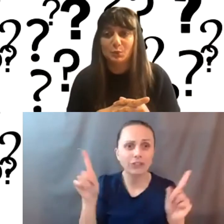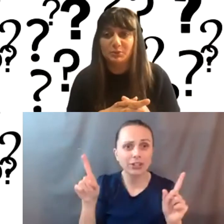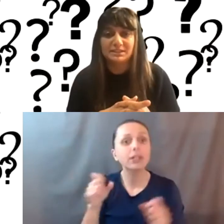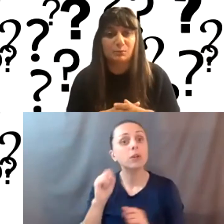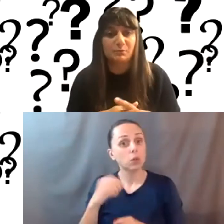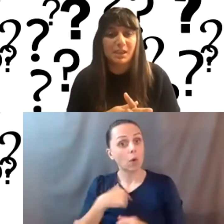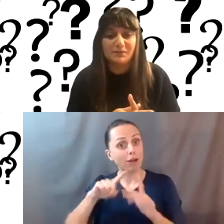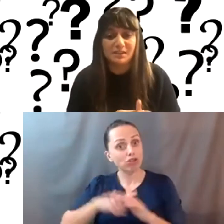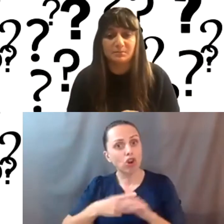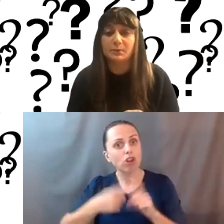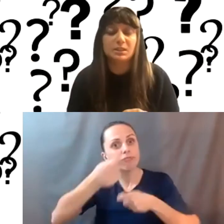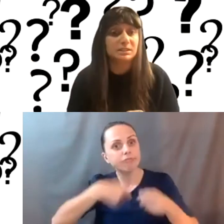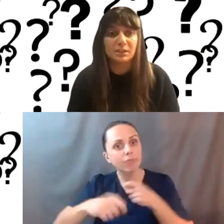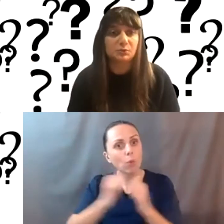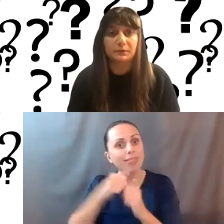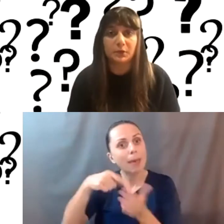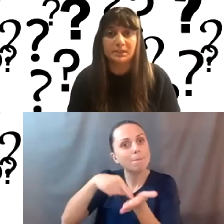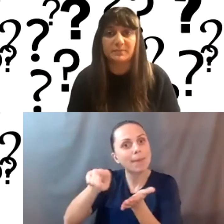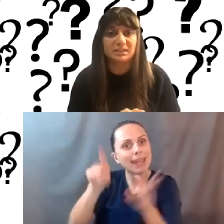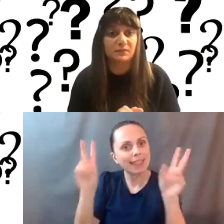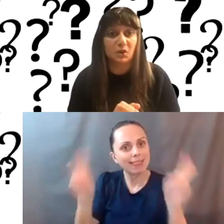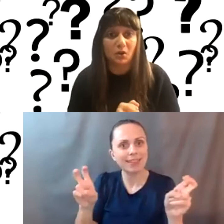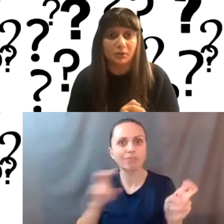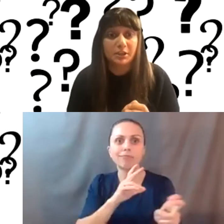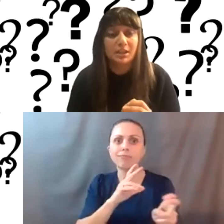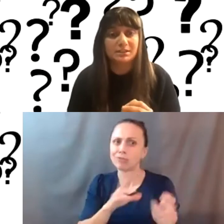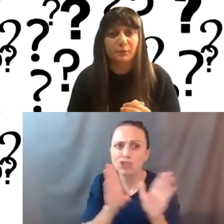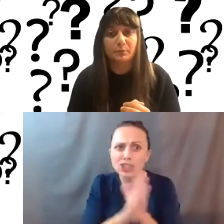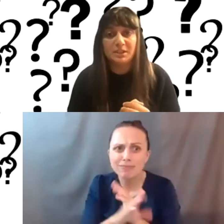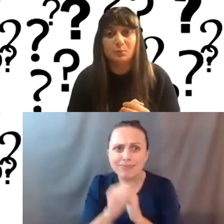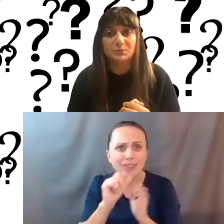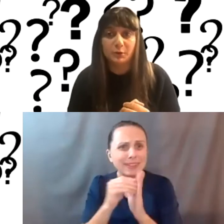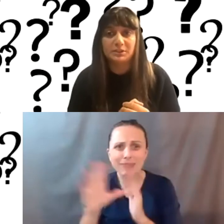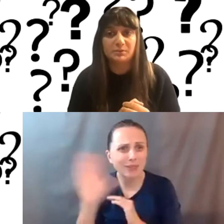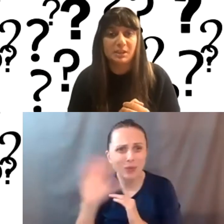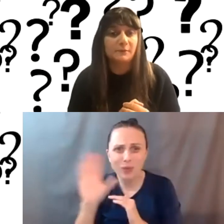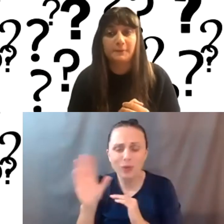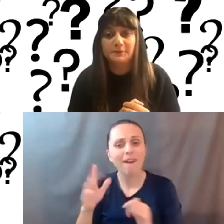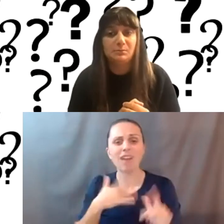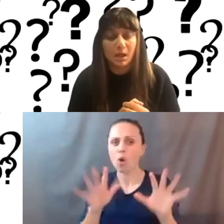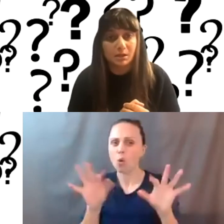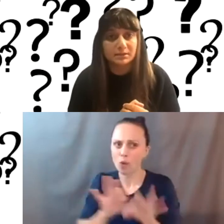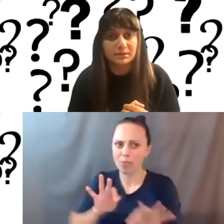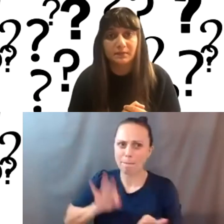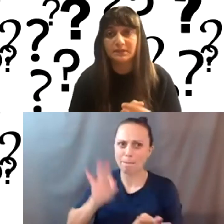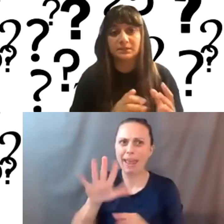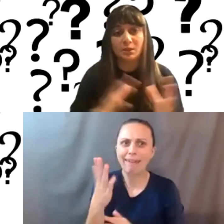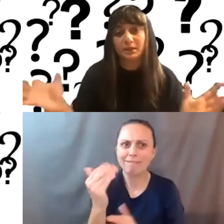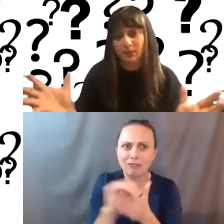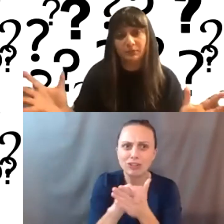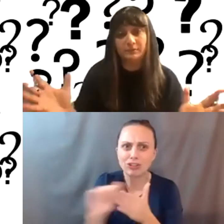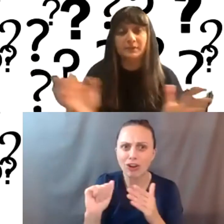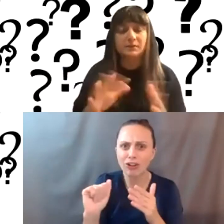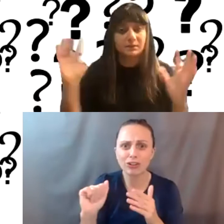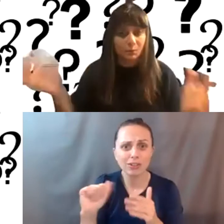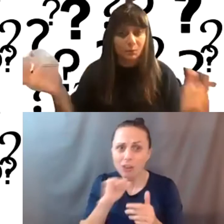replacing with paid themes, I realized they actually weren't very expensive at all. And so for me, it was worth it to pay the 15 bucks. And this is not